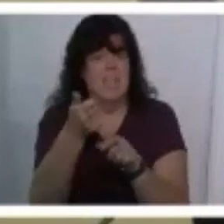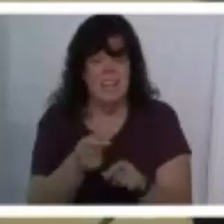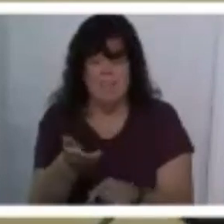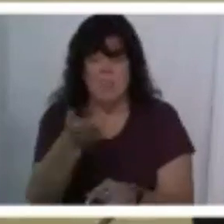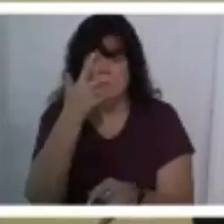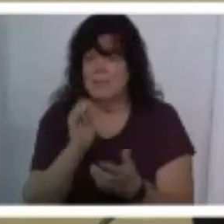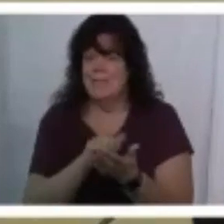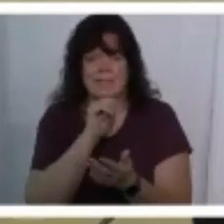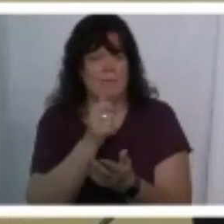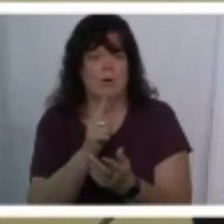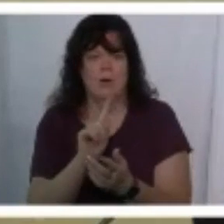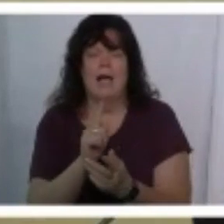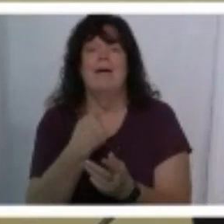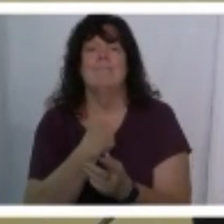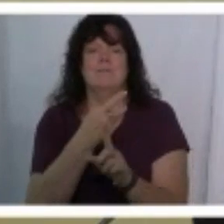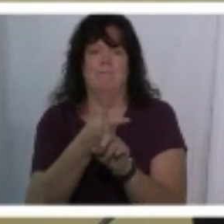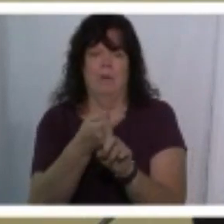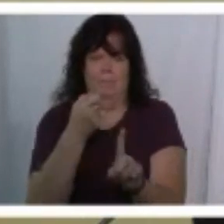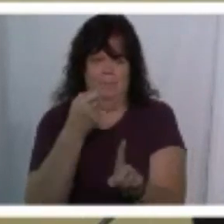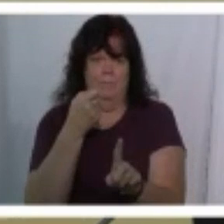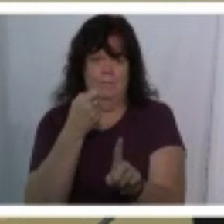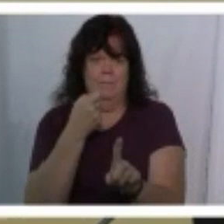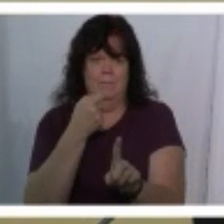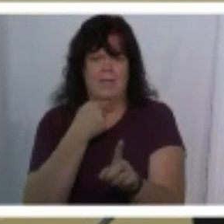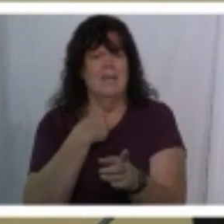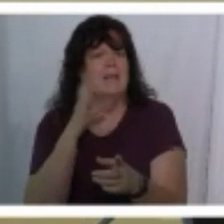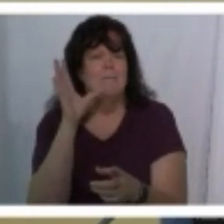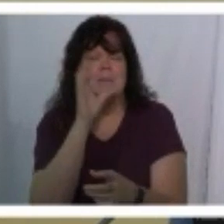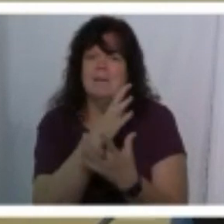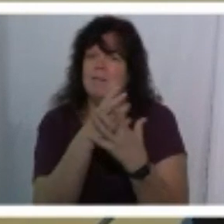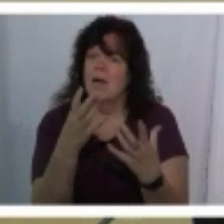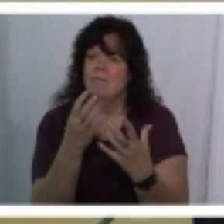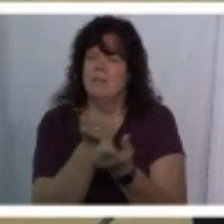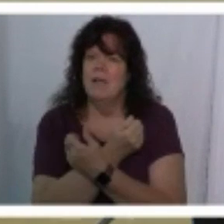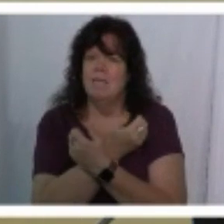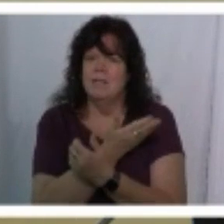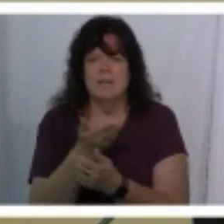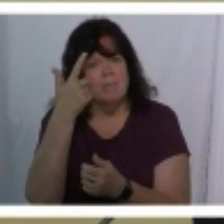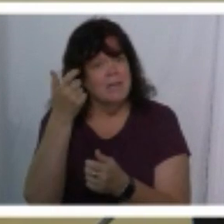because that wasn't where i came from and i missed out on a lot of stuff and a lot of love